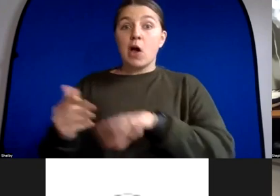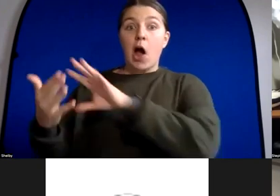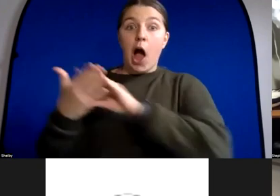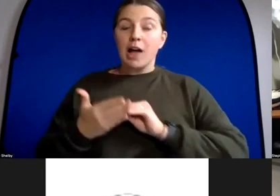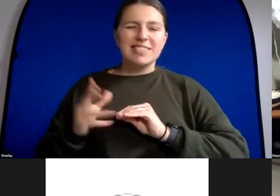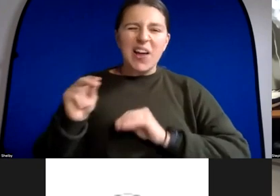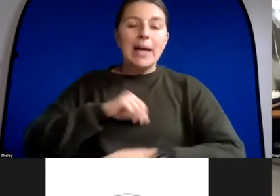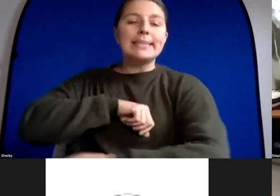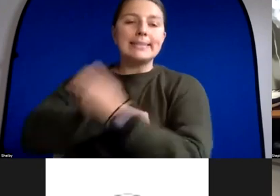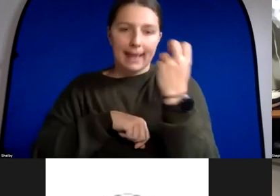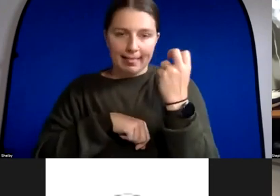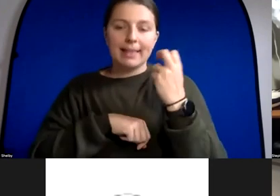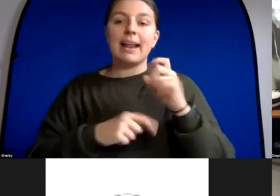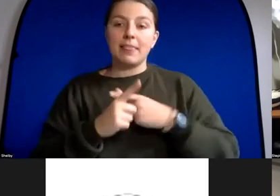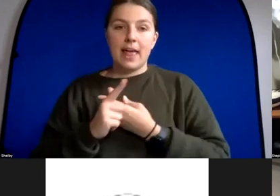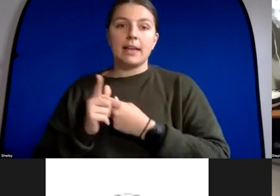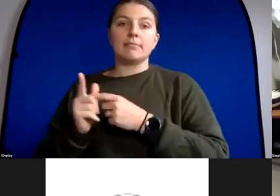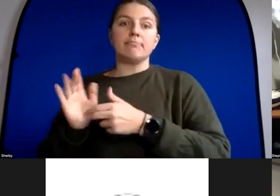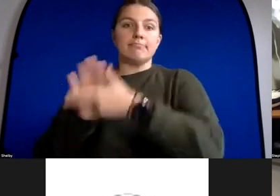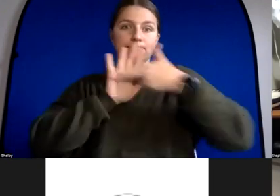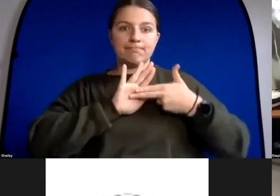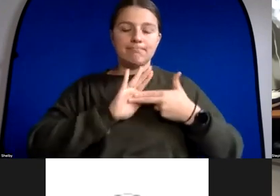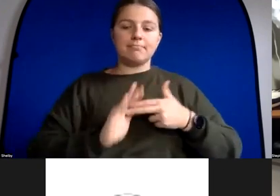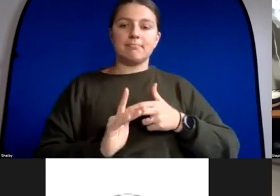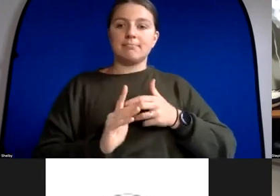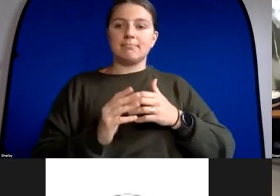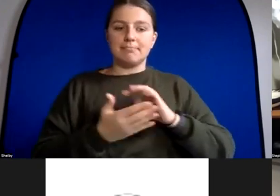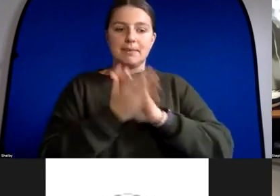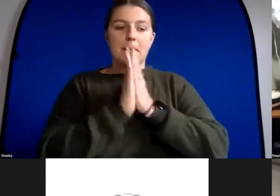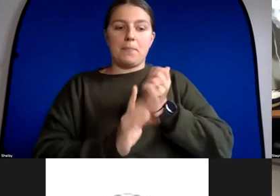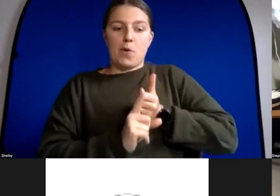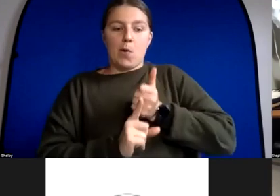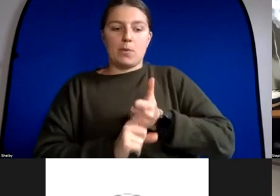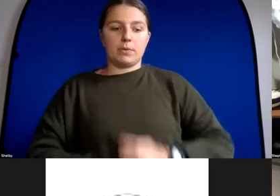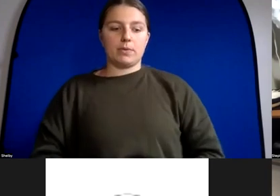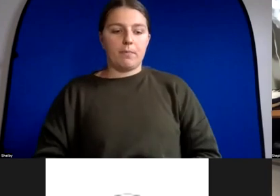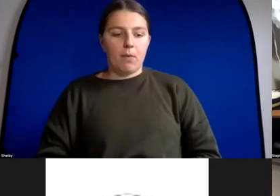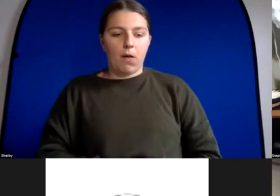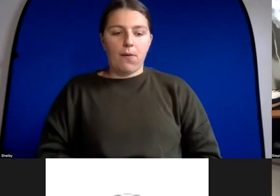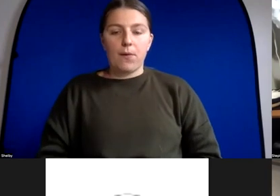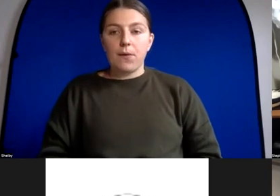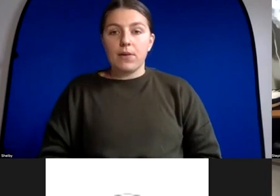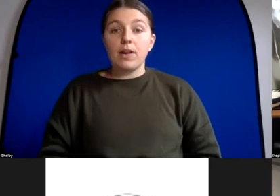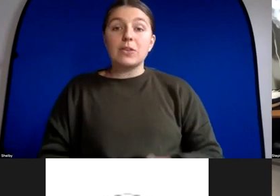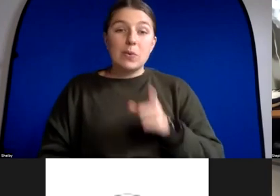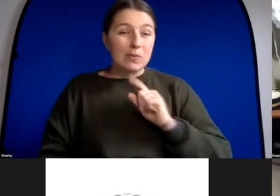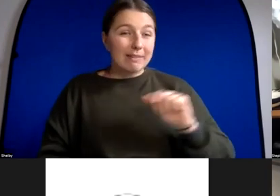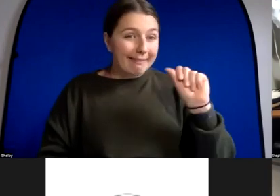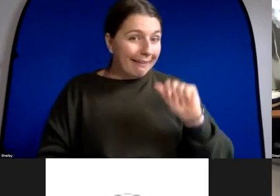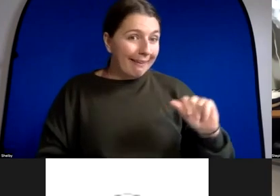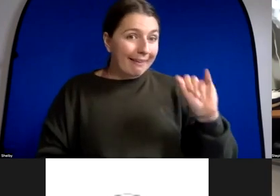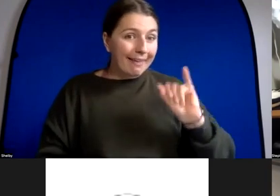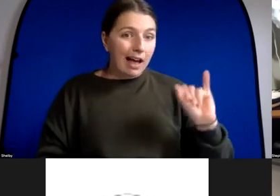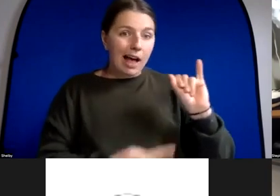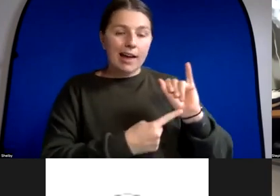didn't talk about this in the presentation but right right now ais really are learning only from